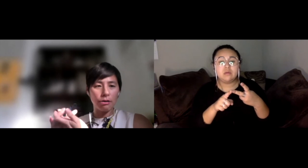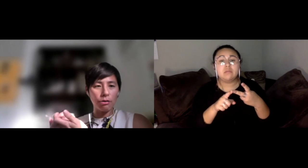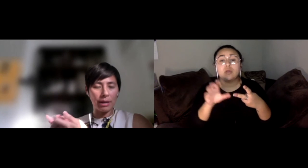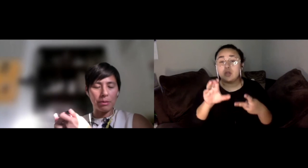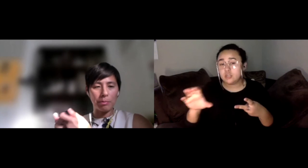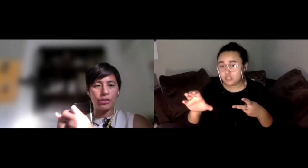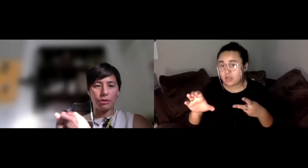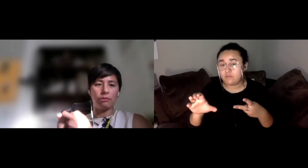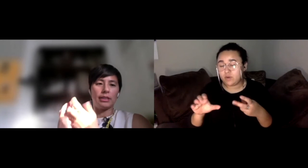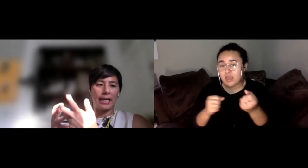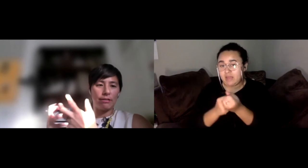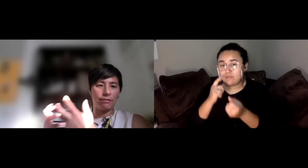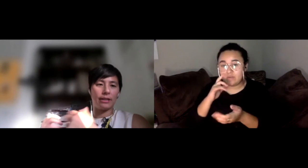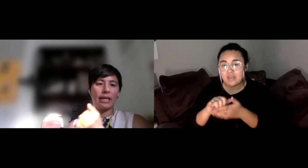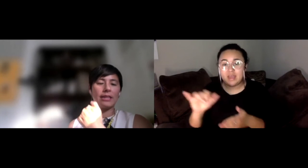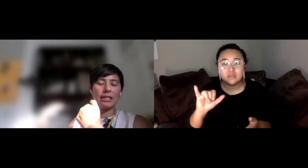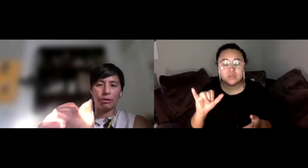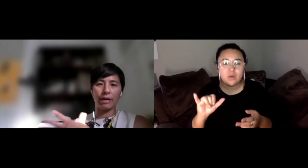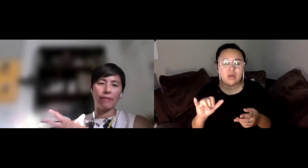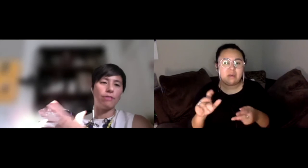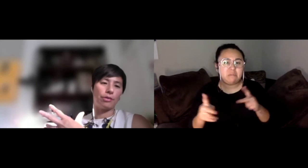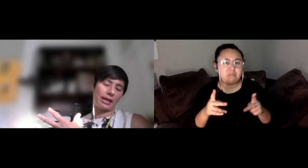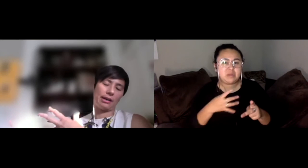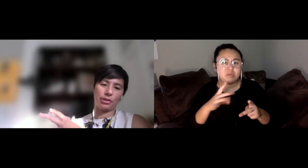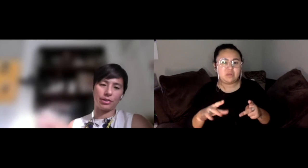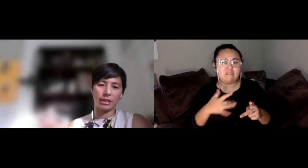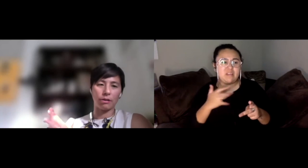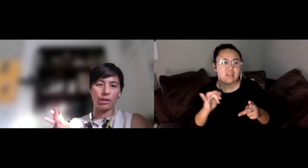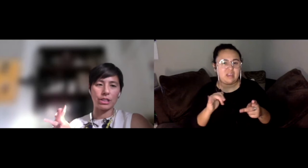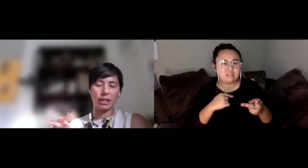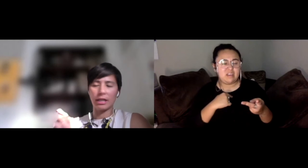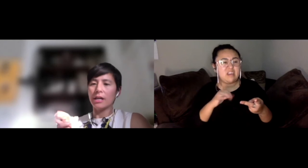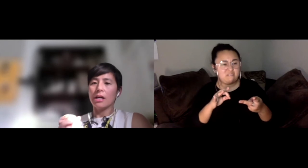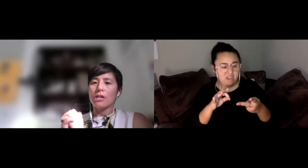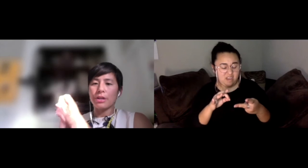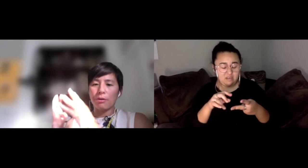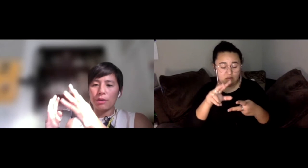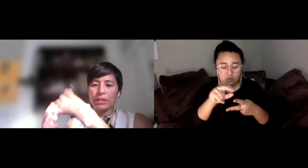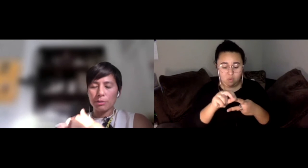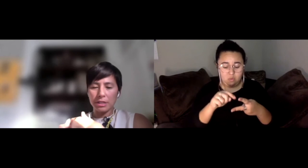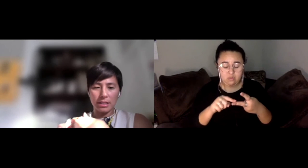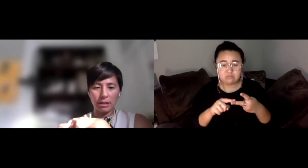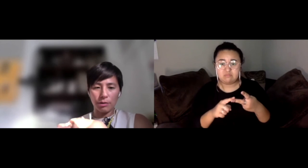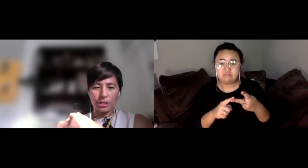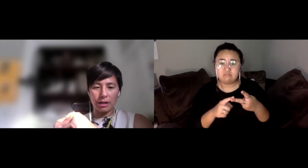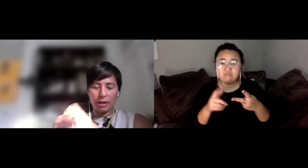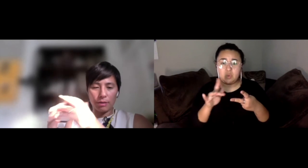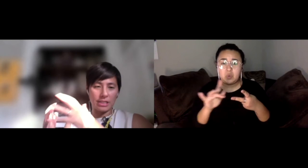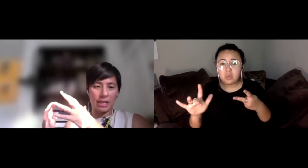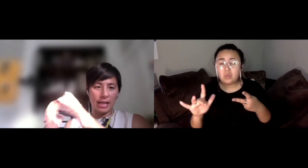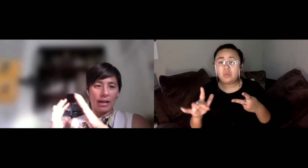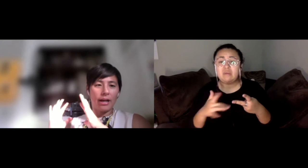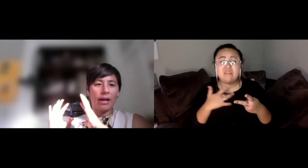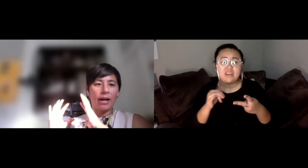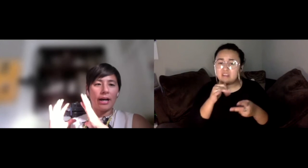I know that people don't like feeling like they don't have a vote that counts on the second question. So in terms of the second question, I want to